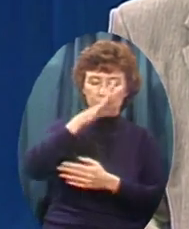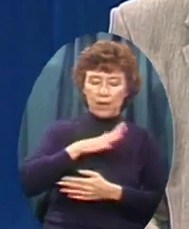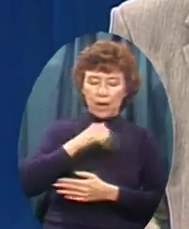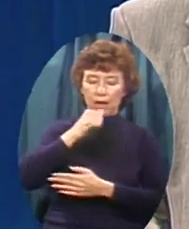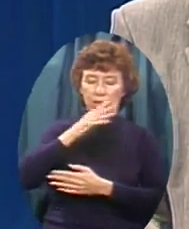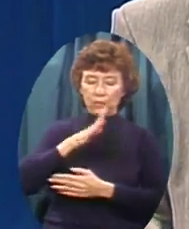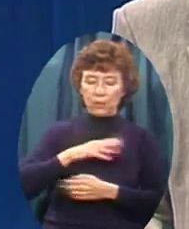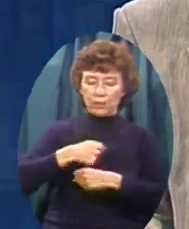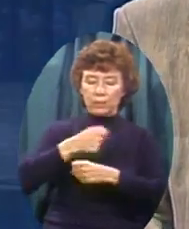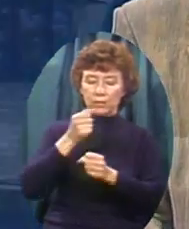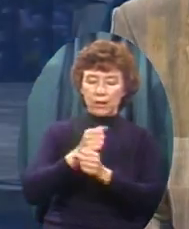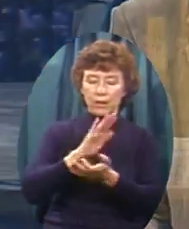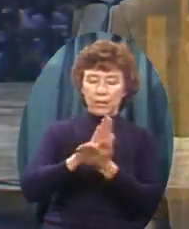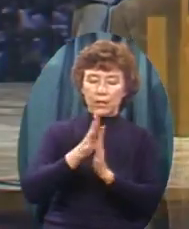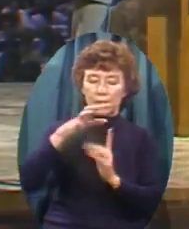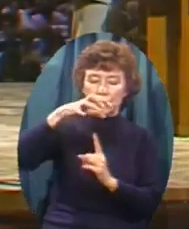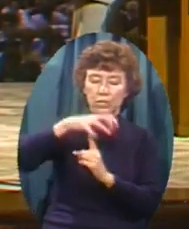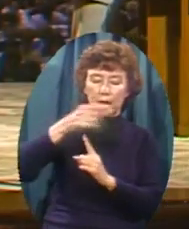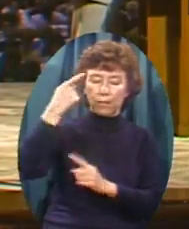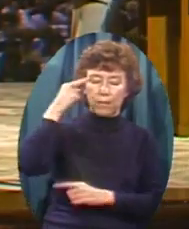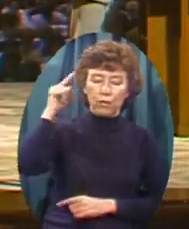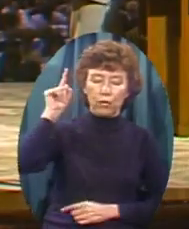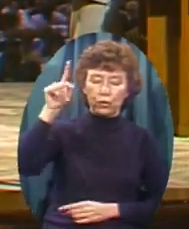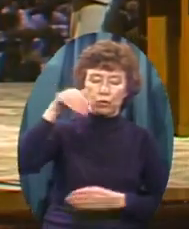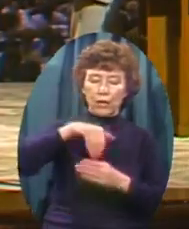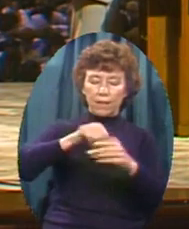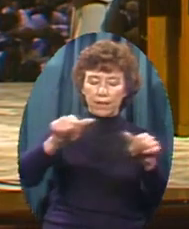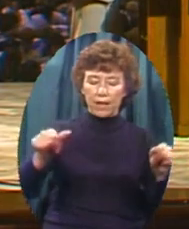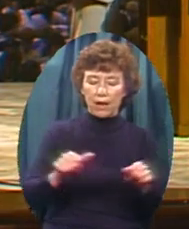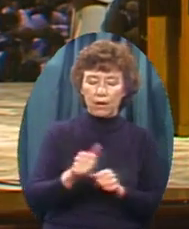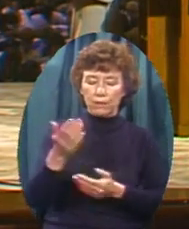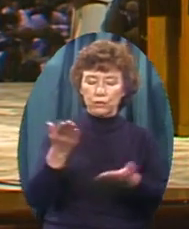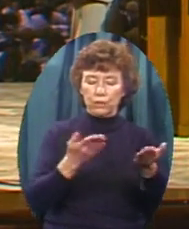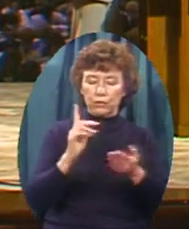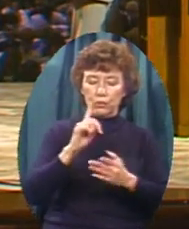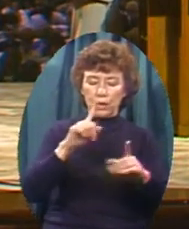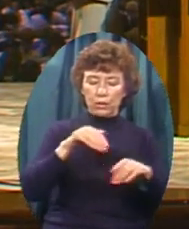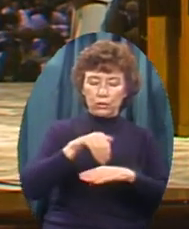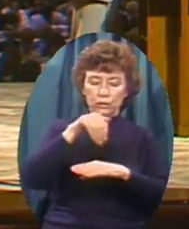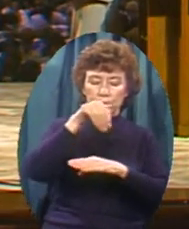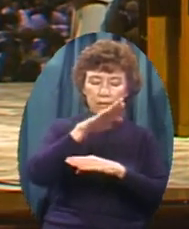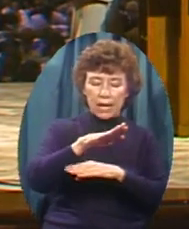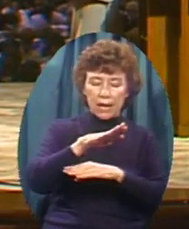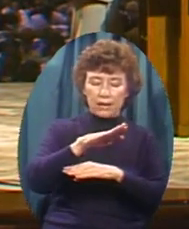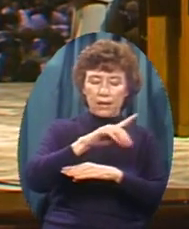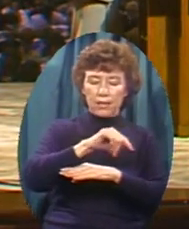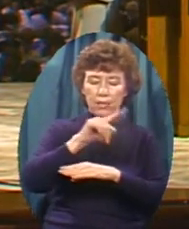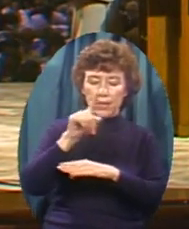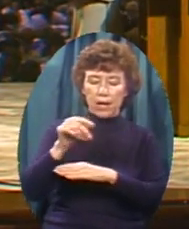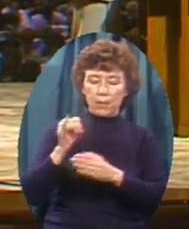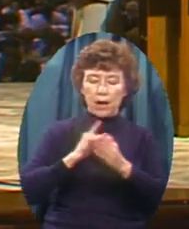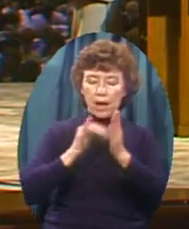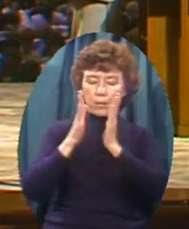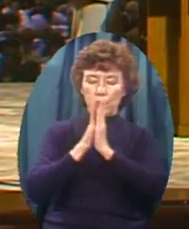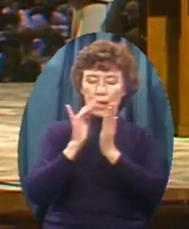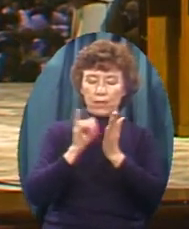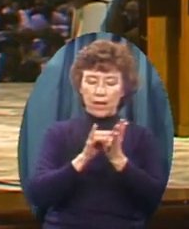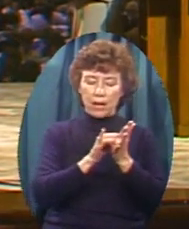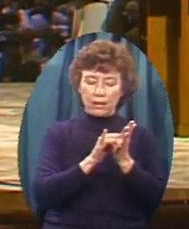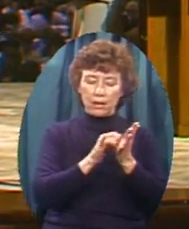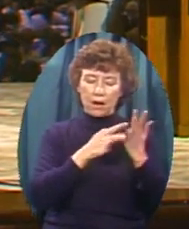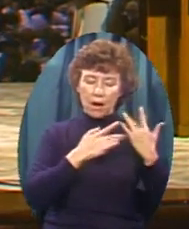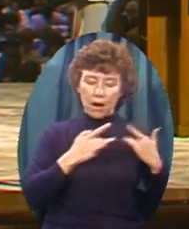them A champion for you In the area of service To which you send them And Father I pray that the prayer Of our heart might be